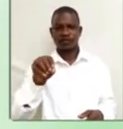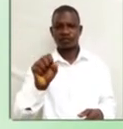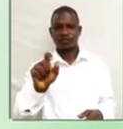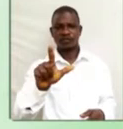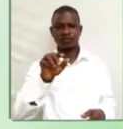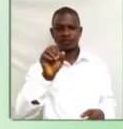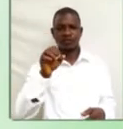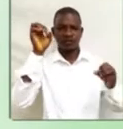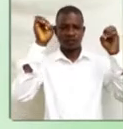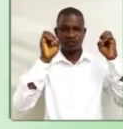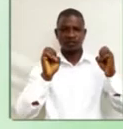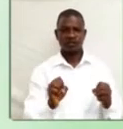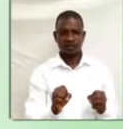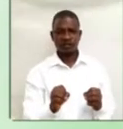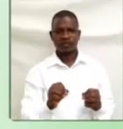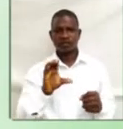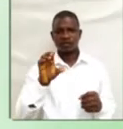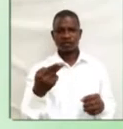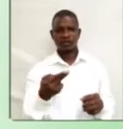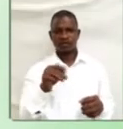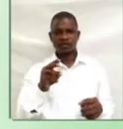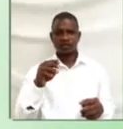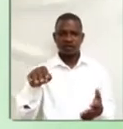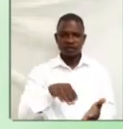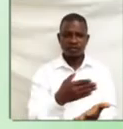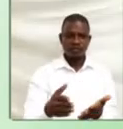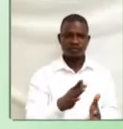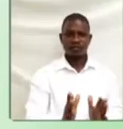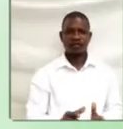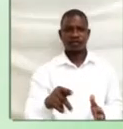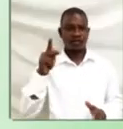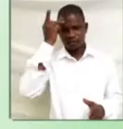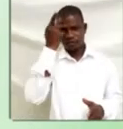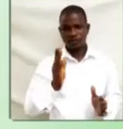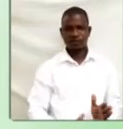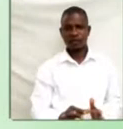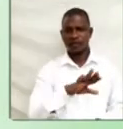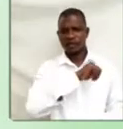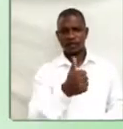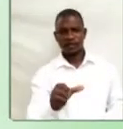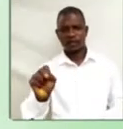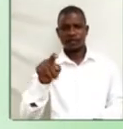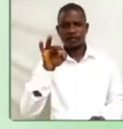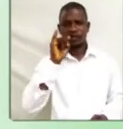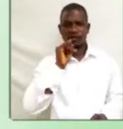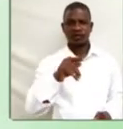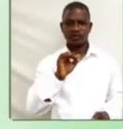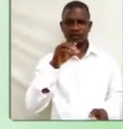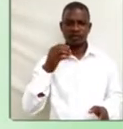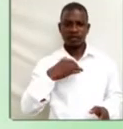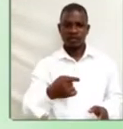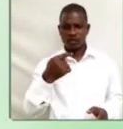Education. C in musician. Politician. And S-C in